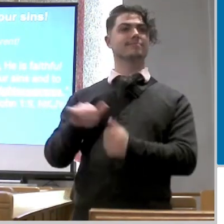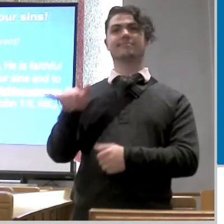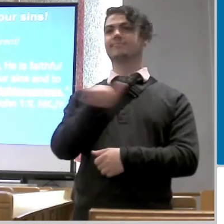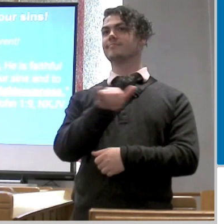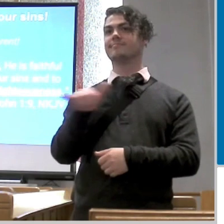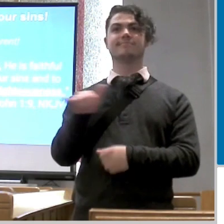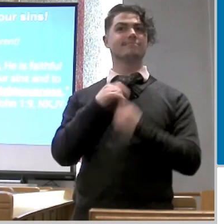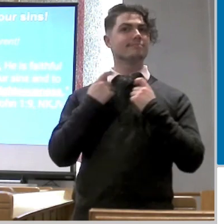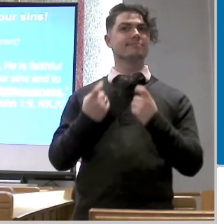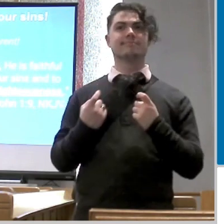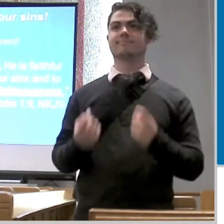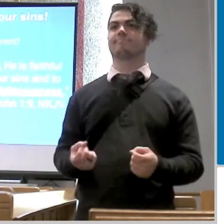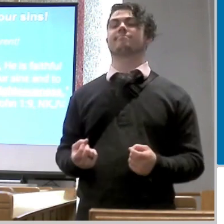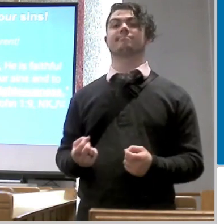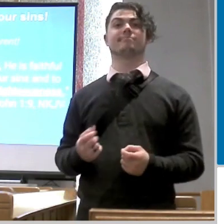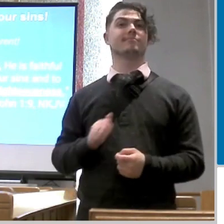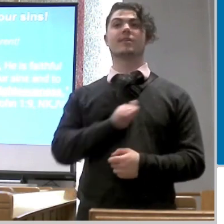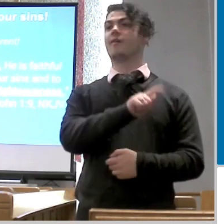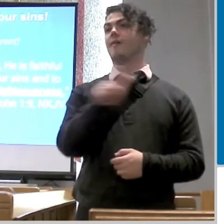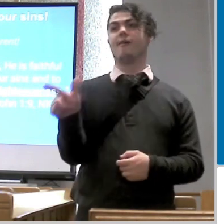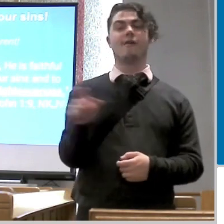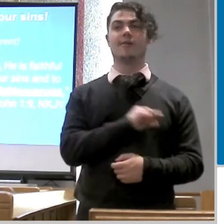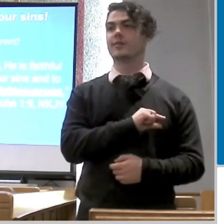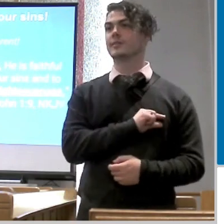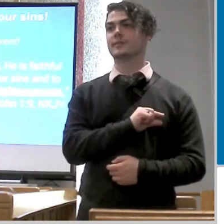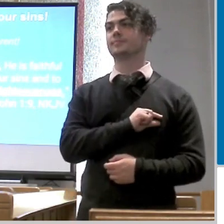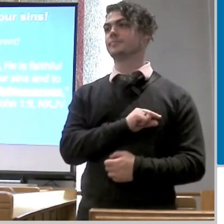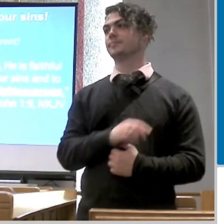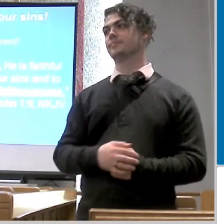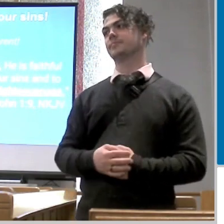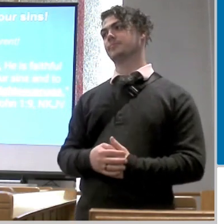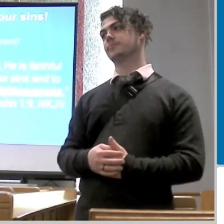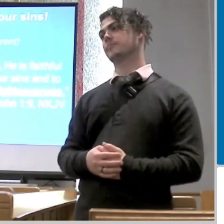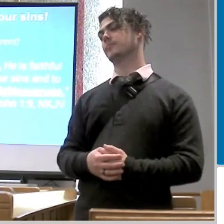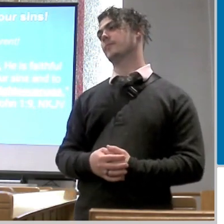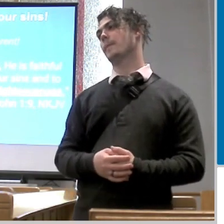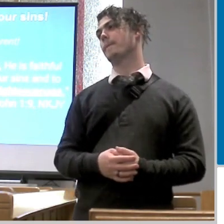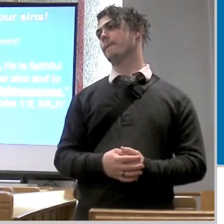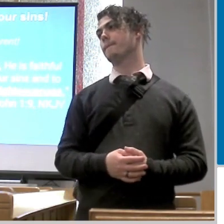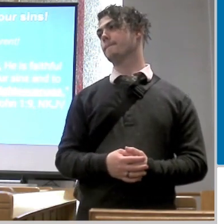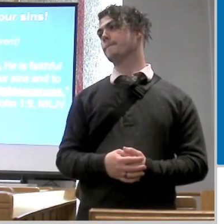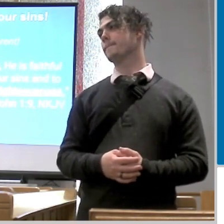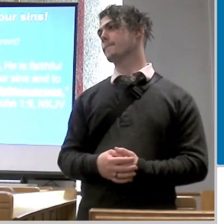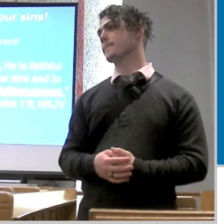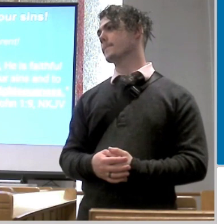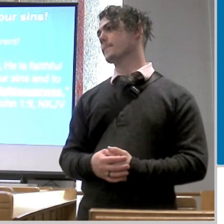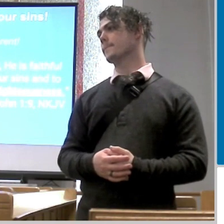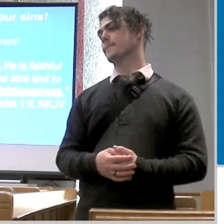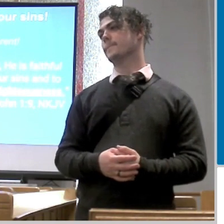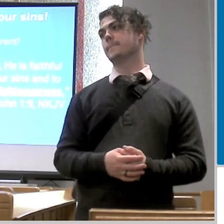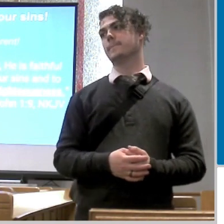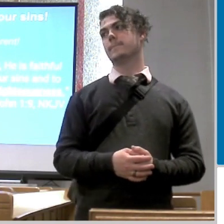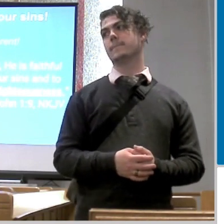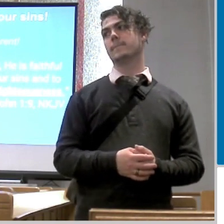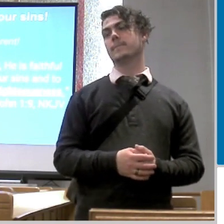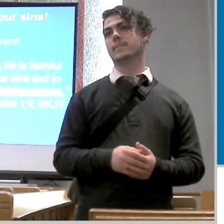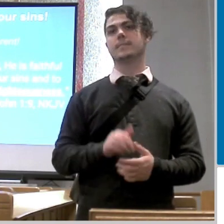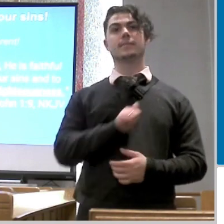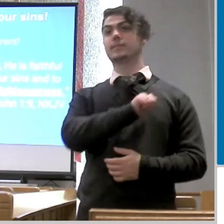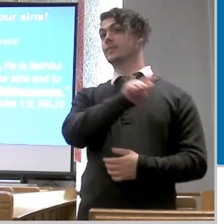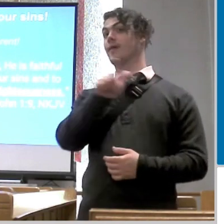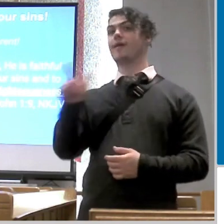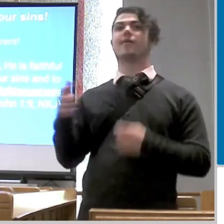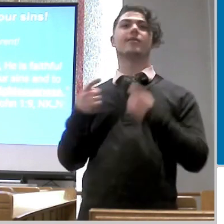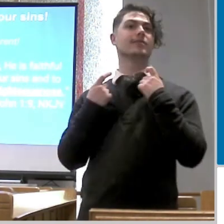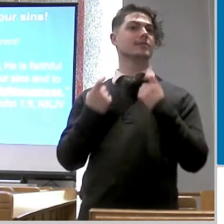you're not alone the bible clearly teaches us that you know we we are all all sin is common to man all sin is common